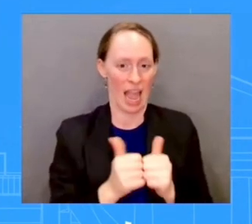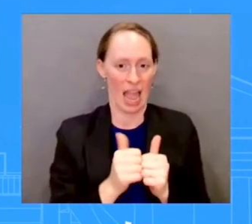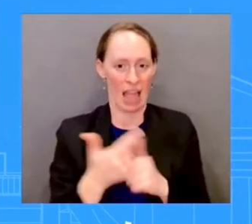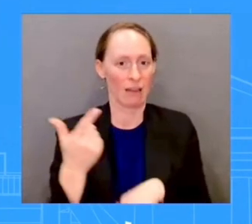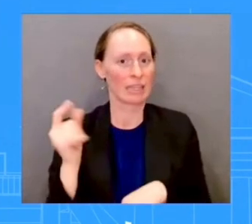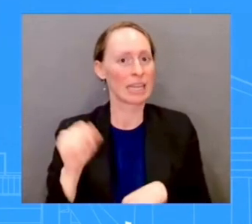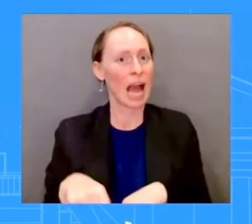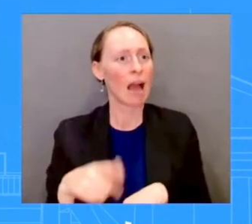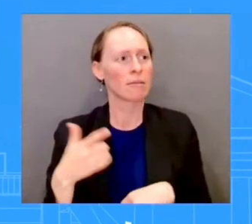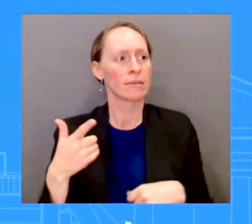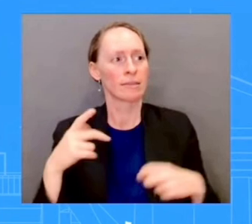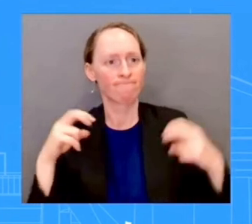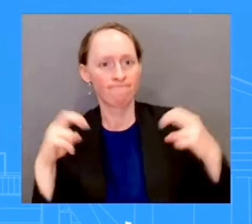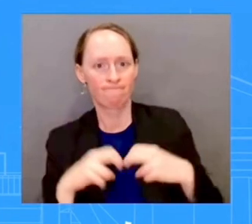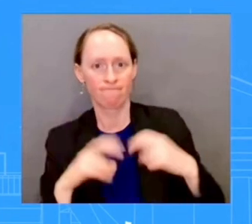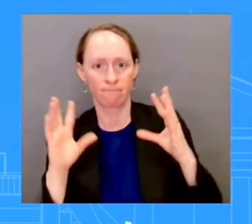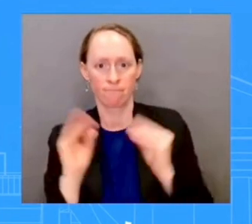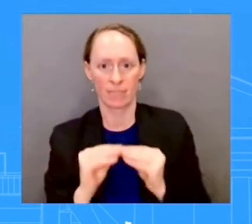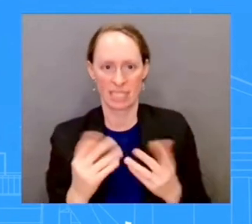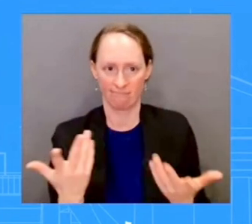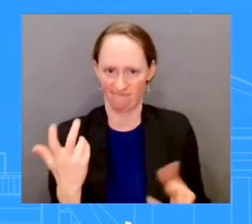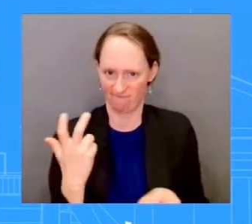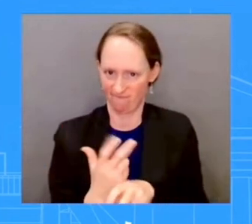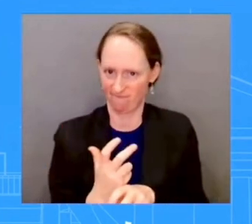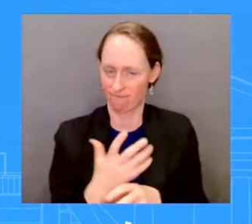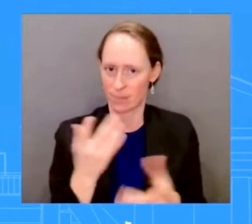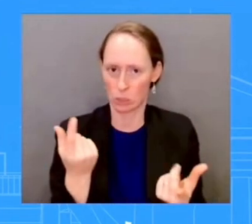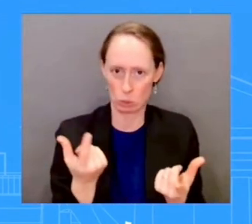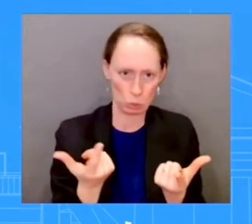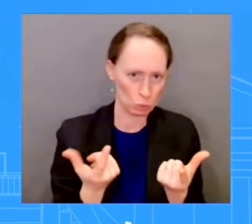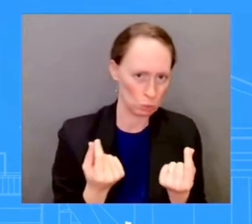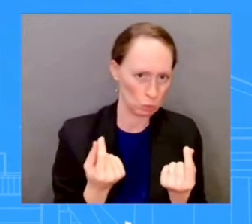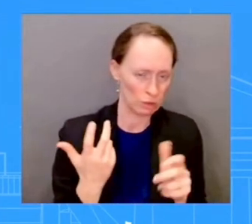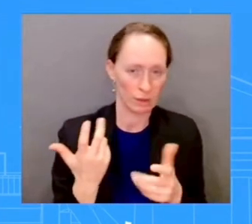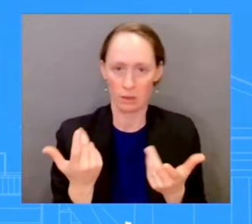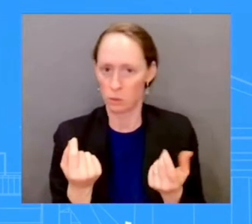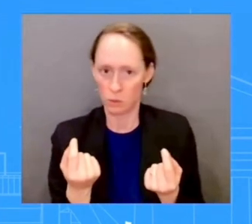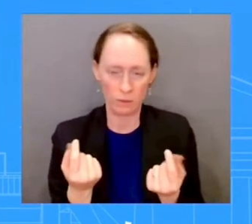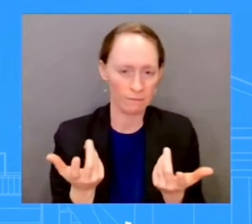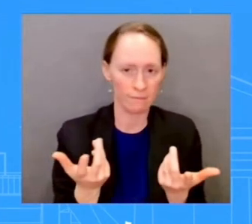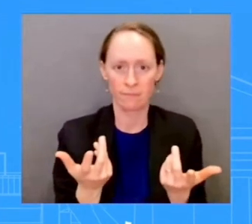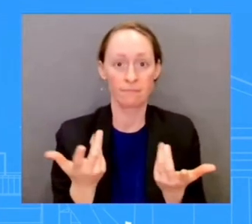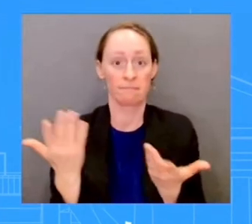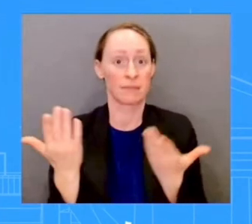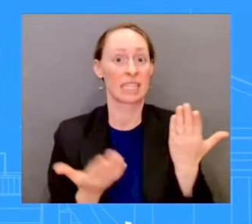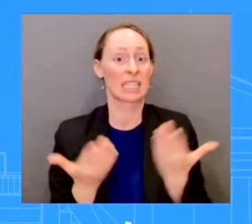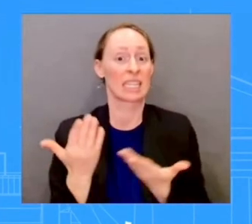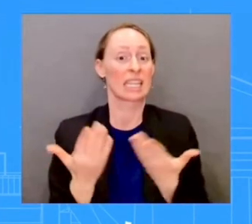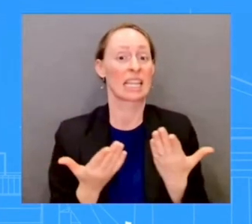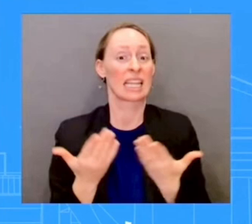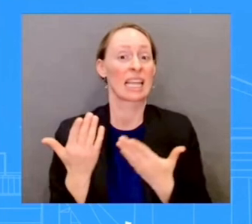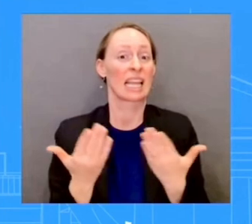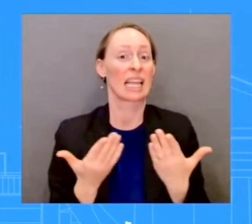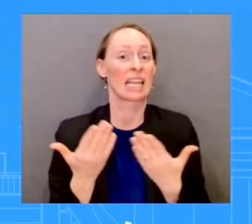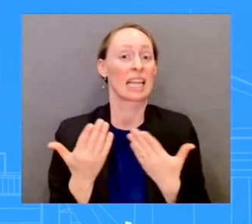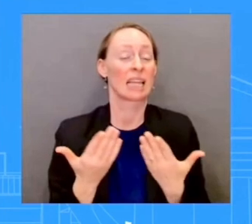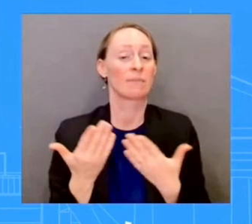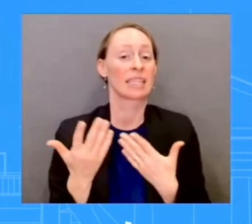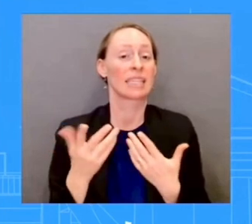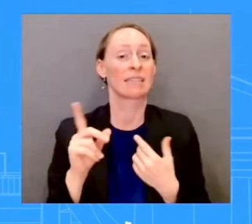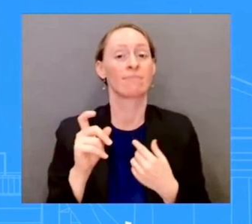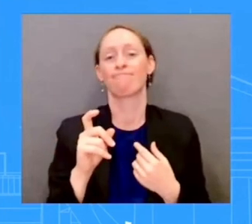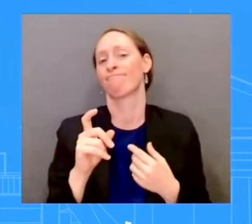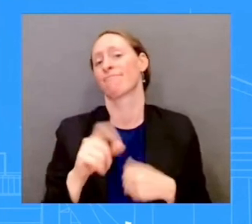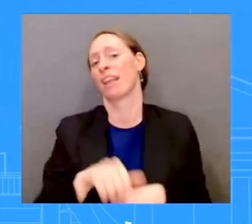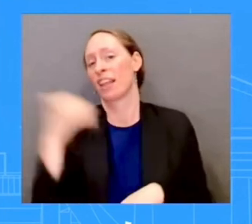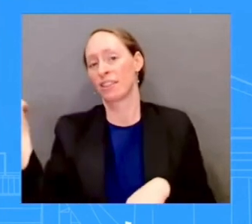that that kind of a meeting would more likely take place at the APEC meeting in San Francisco? And have you had any communication with the Chinese